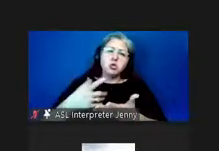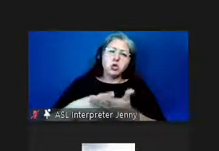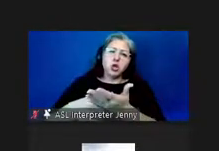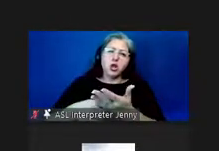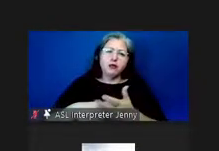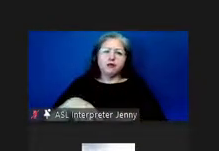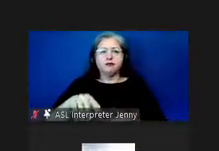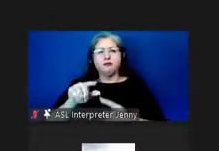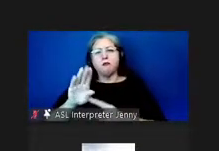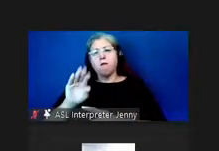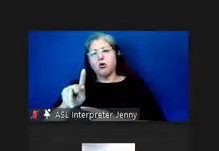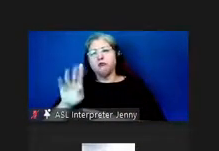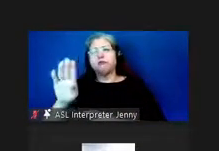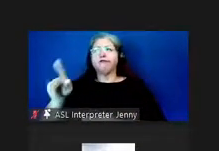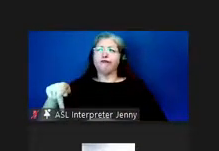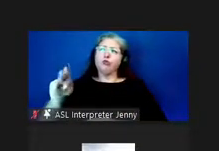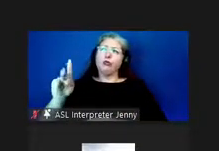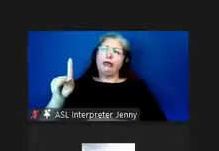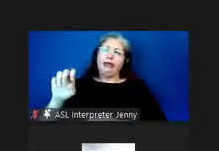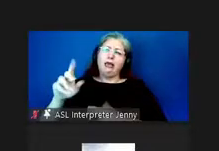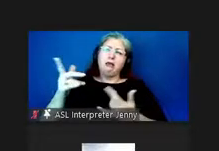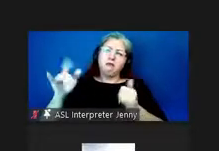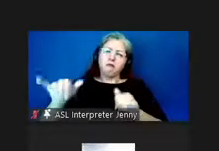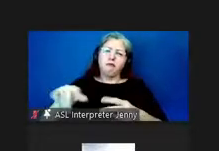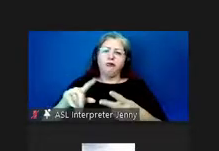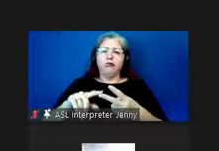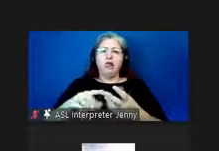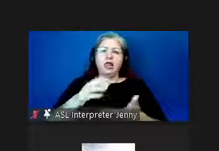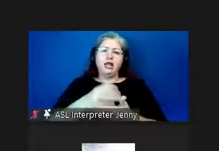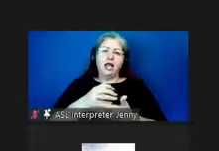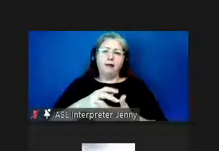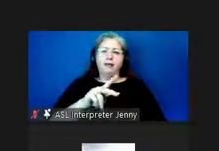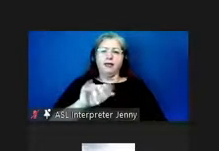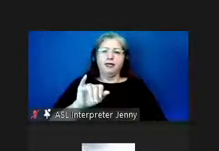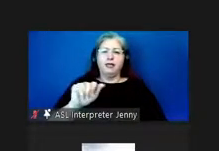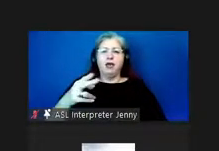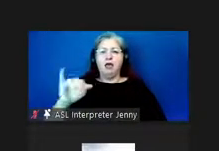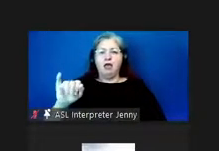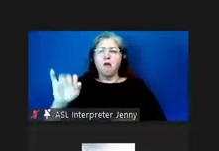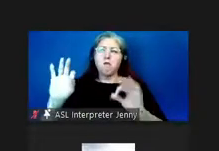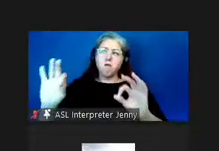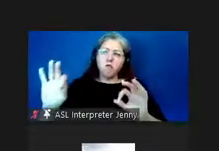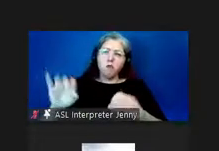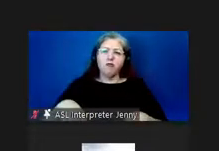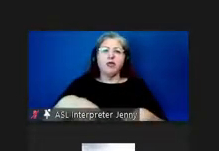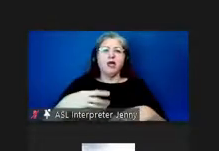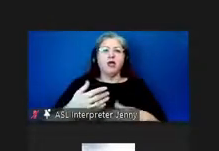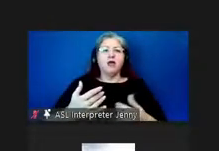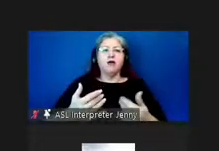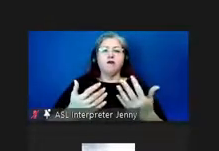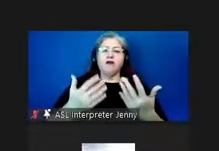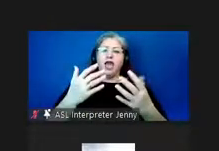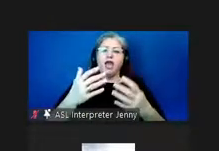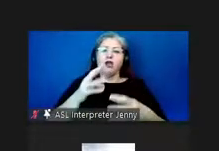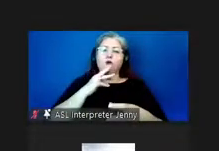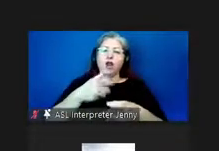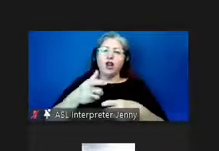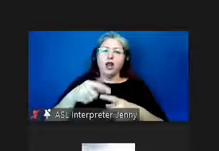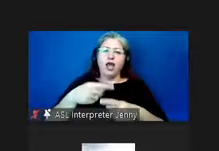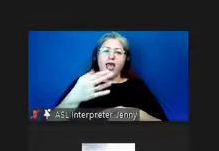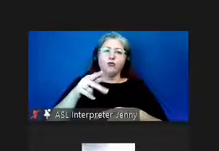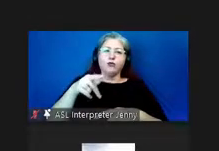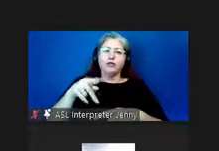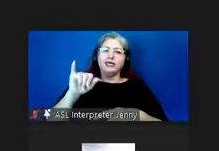book puke we said in unison fire hydrant then